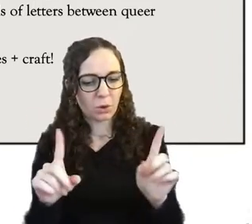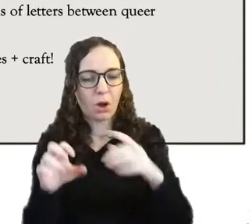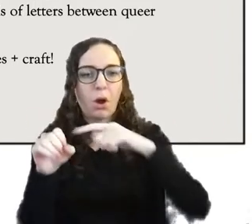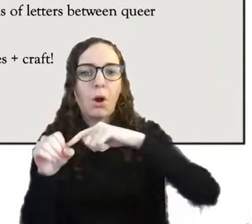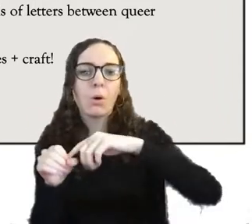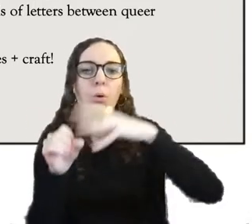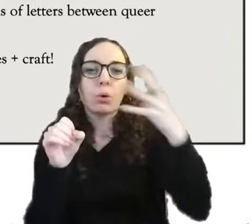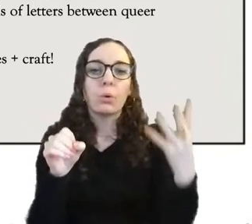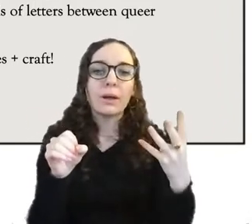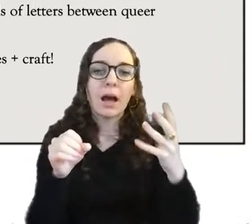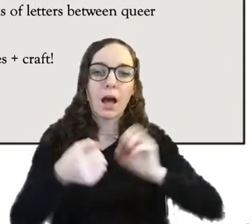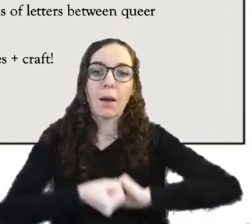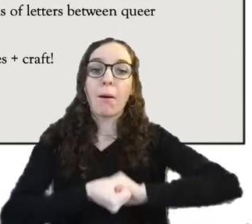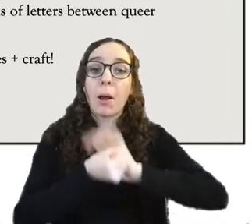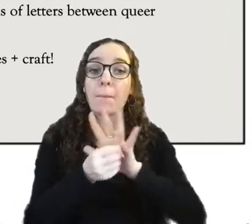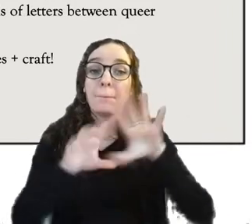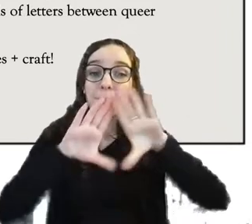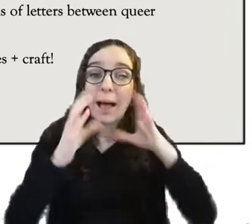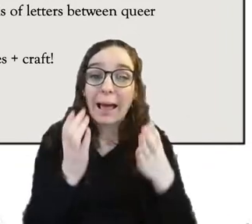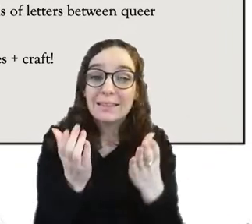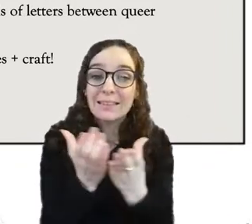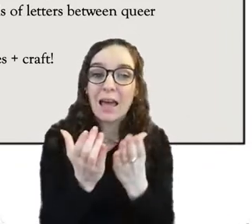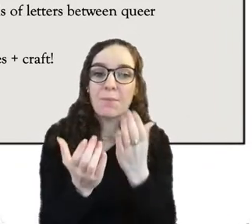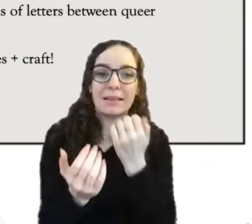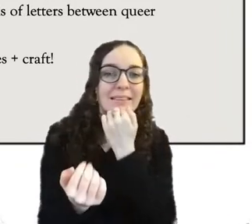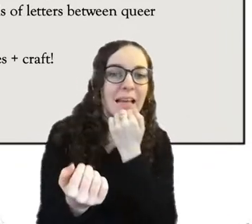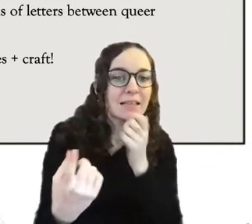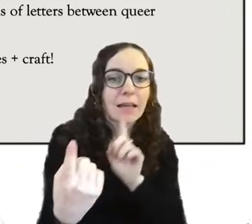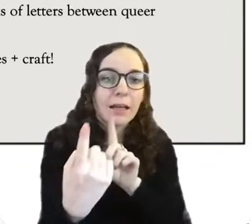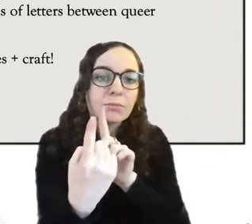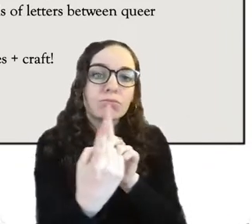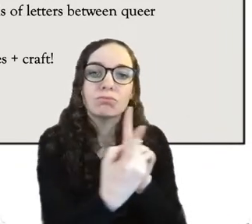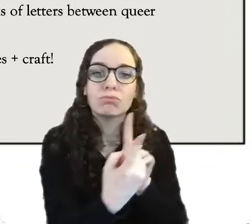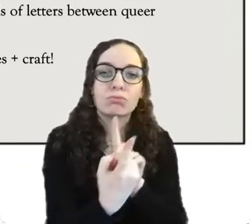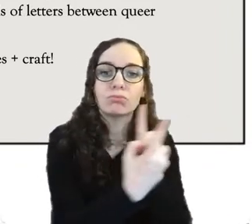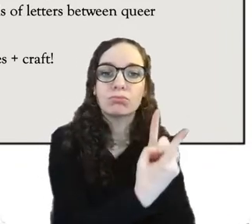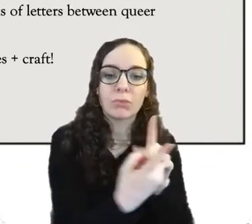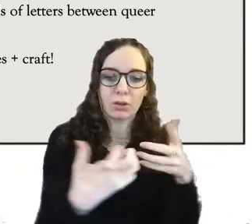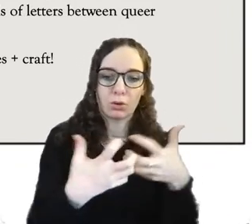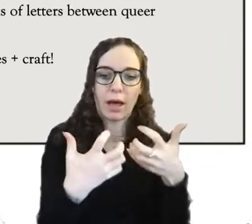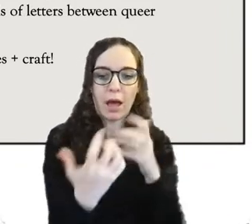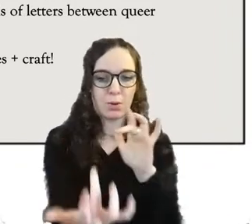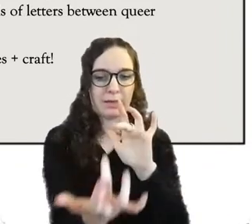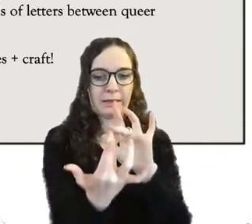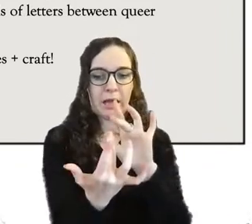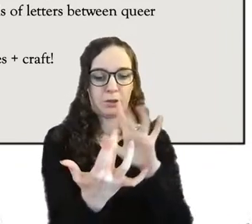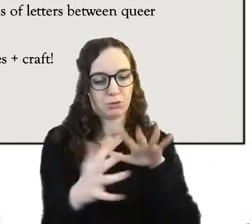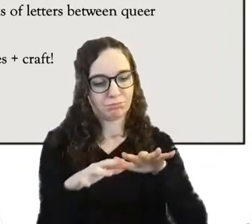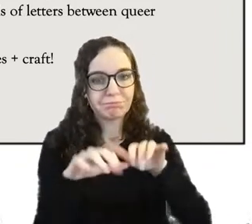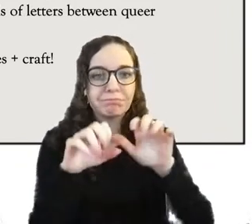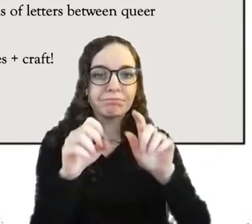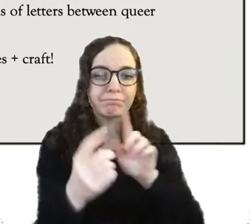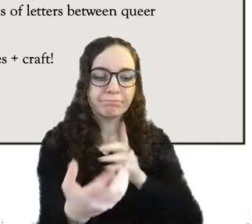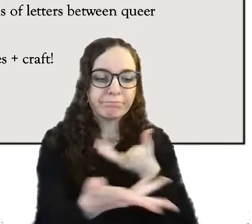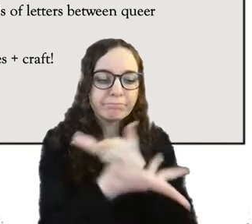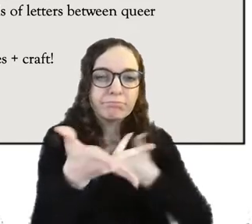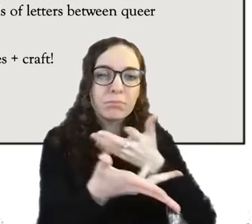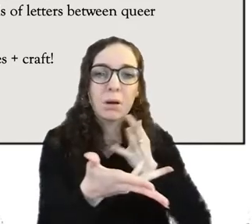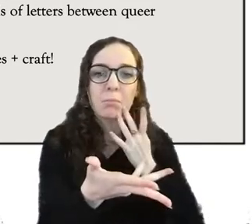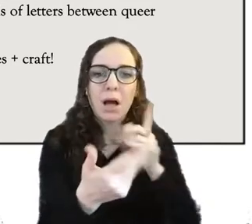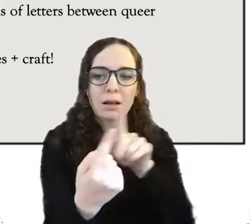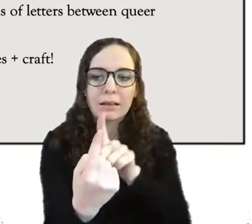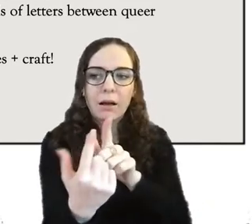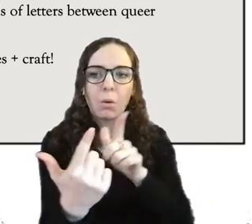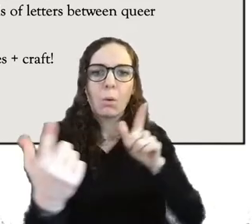using online forms of communications to keep in touch while physically distance um and in a narrative you follow